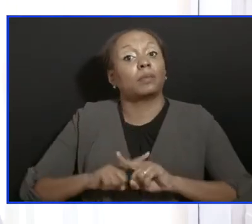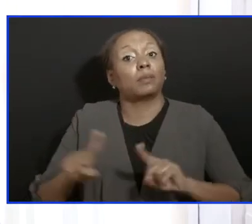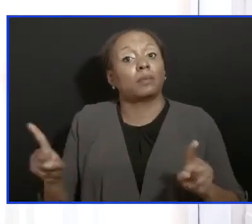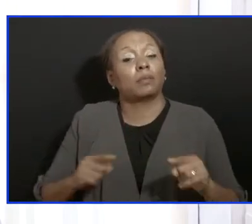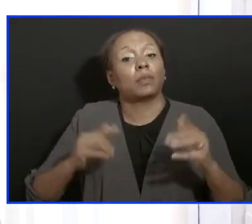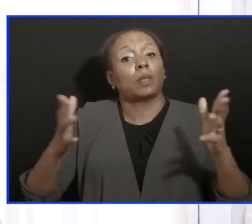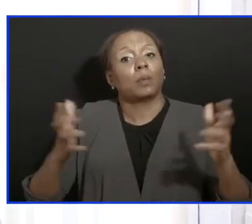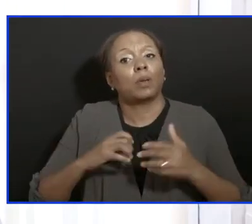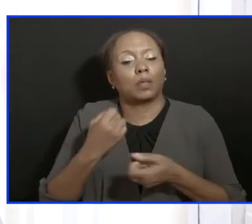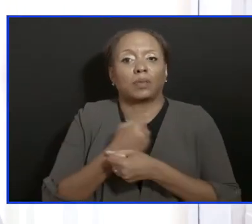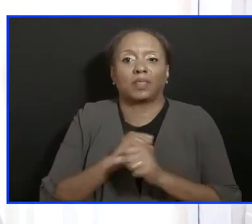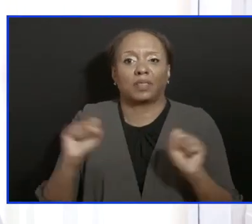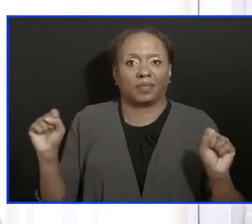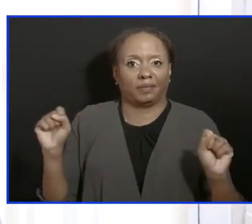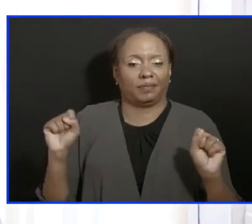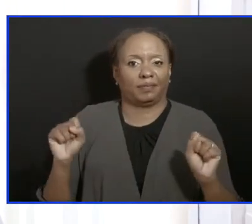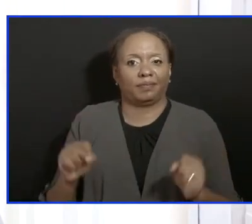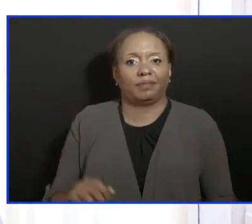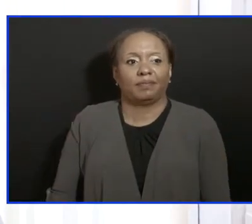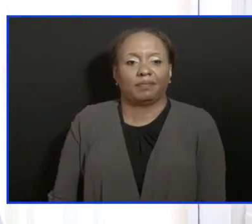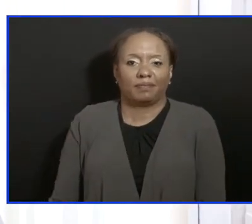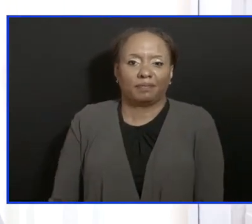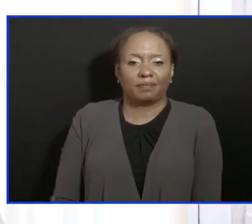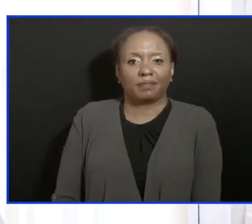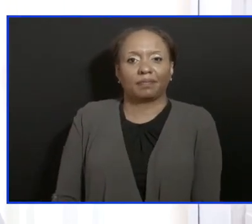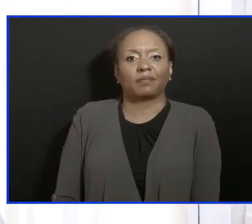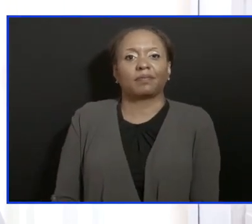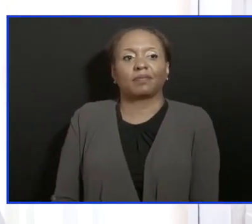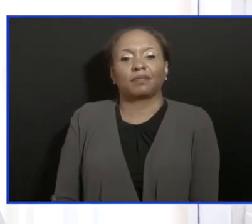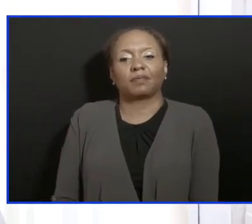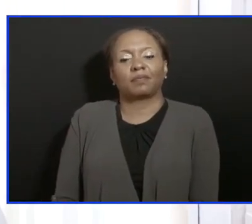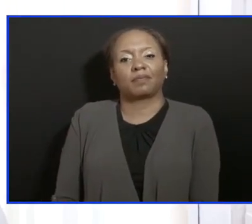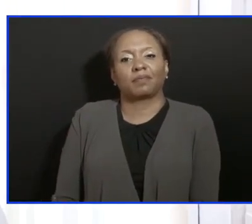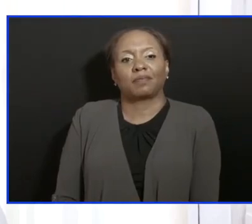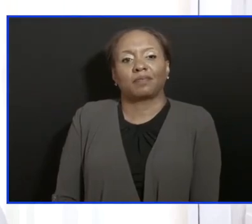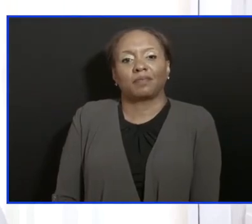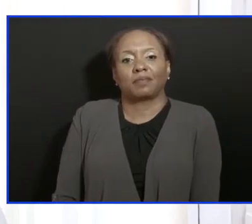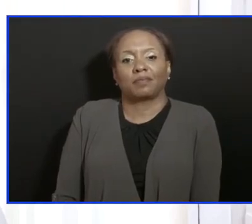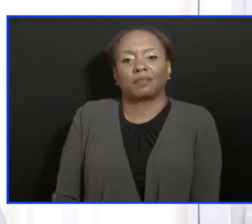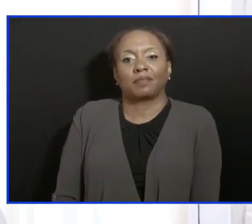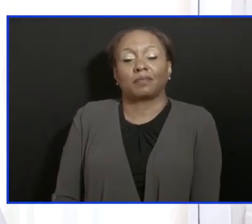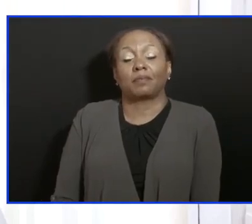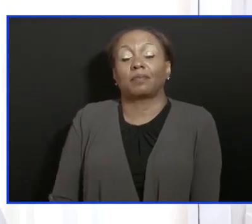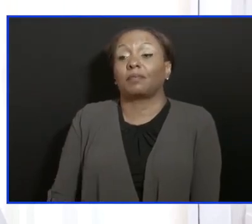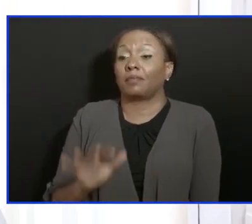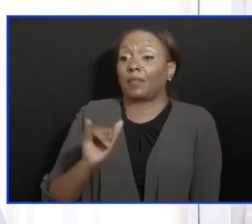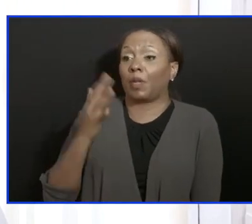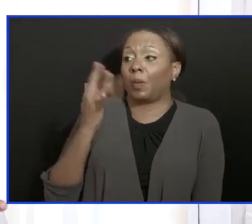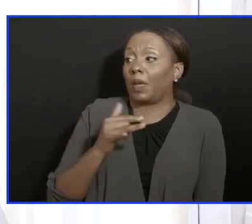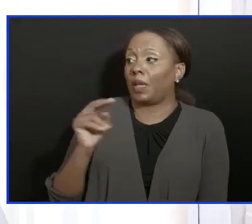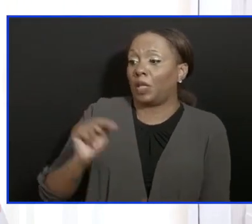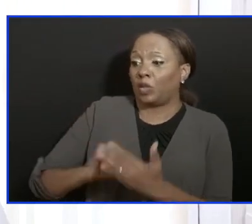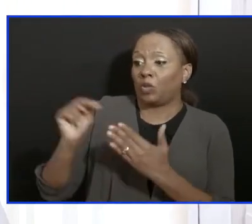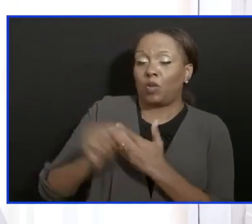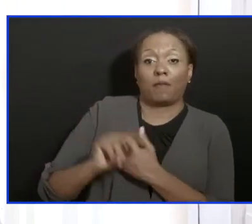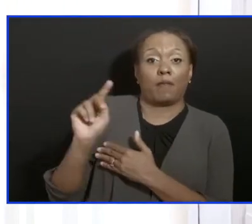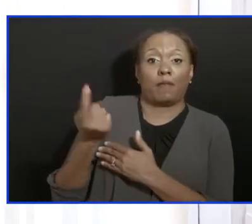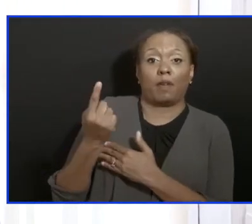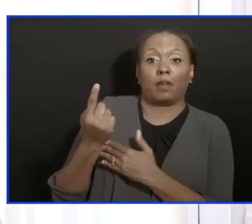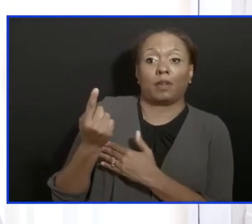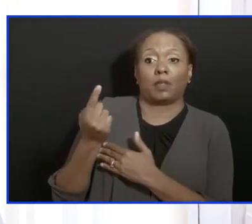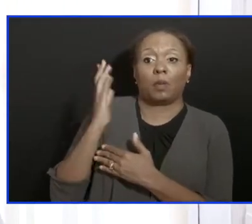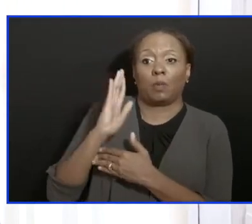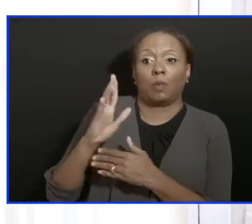is as safe as possible. And that is why, even as we speak, as I said, November 1st for the safe zones for the healthcare